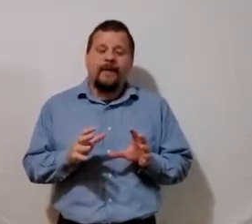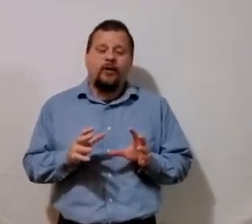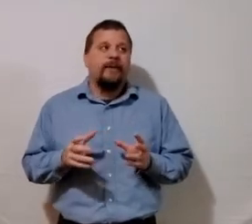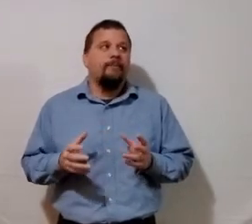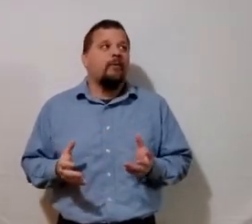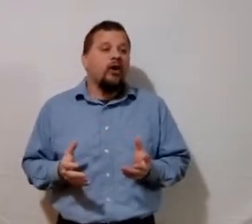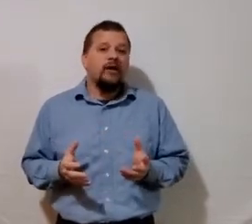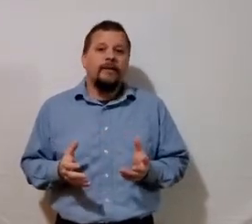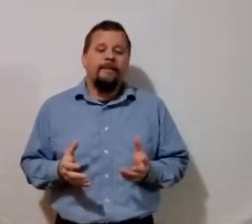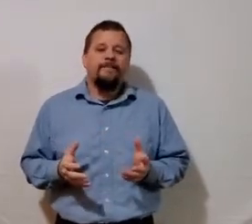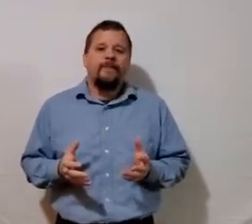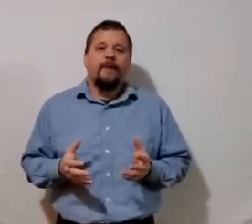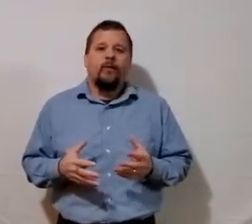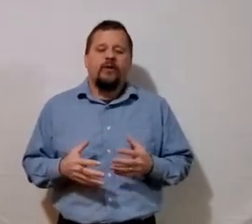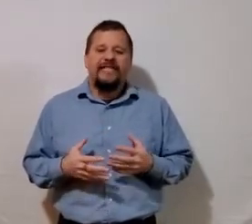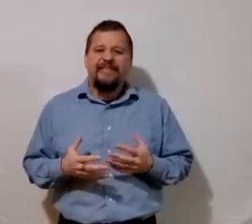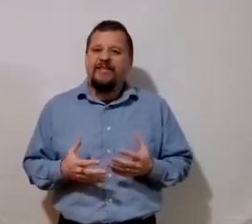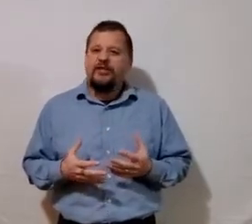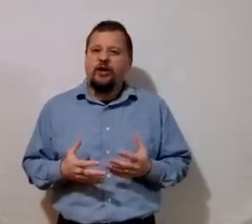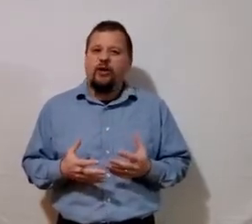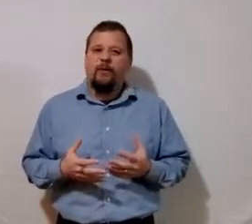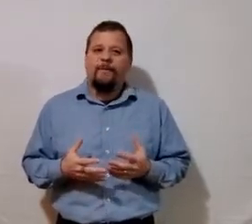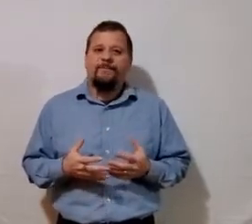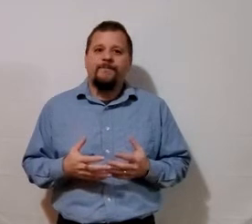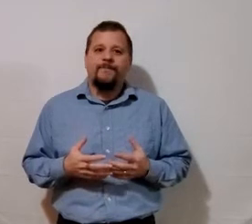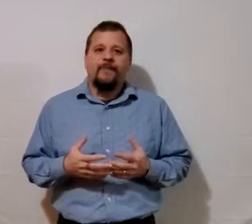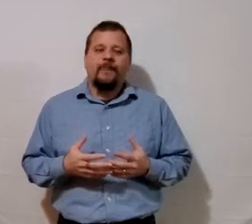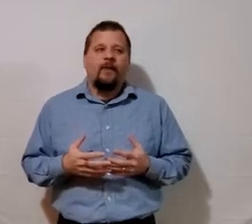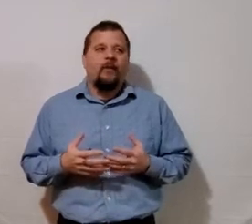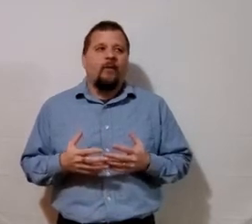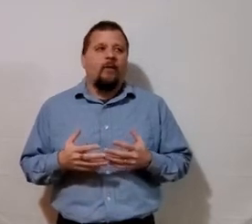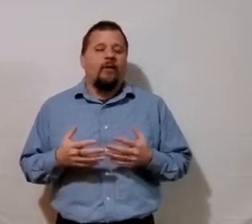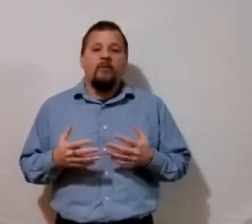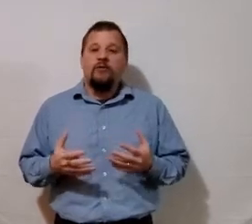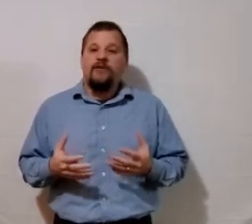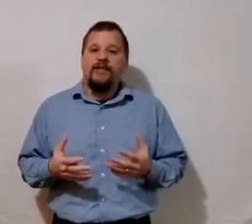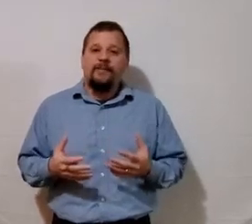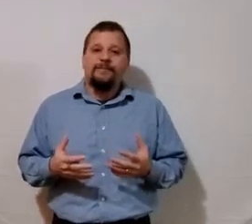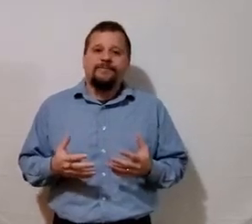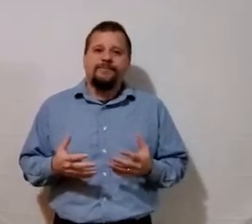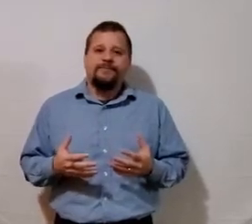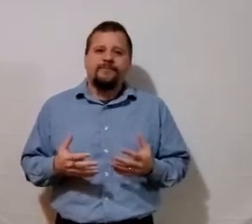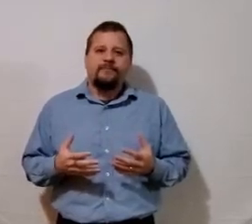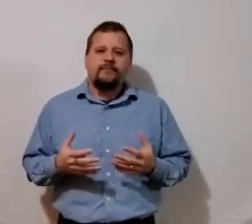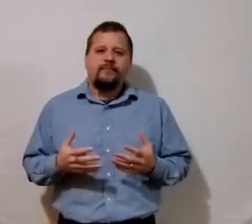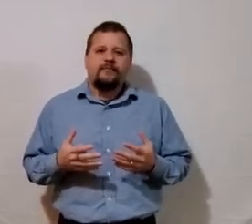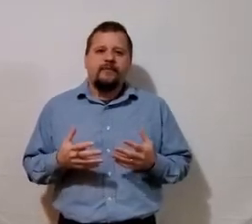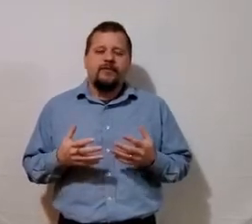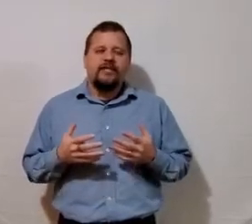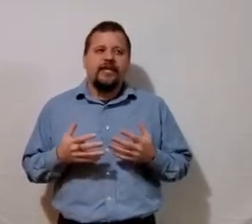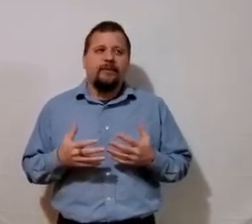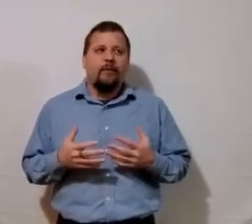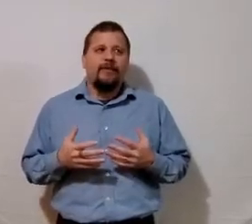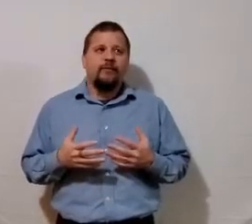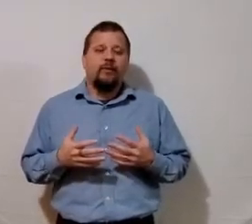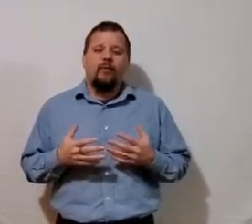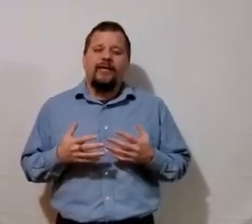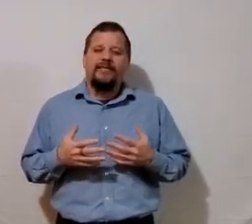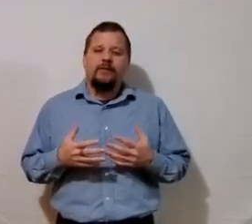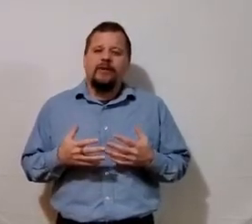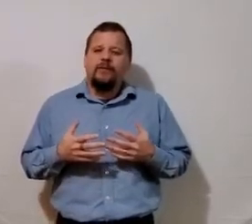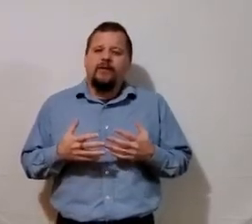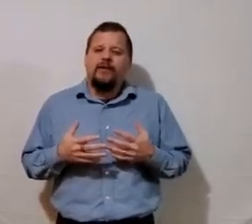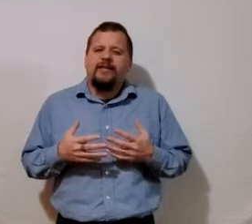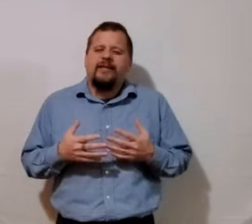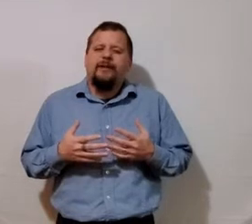it could be a book or a TV show or a movie just take a moment and